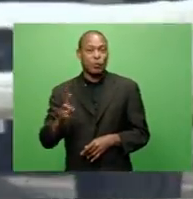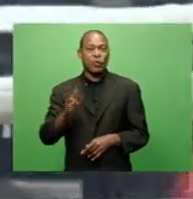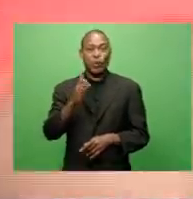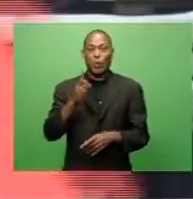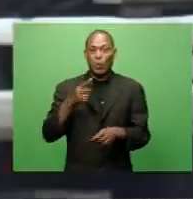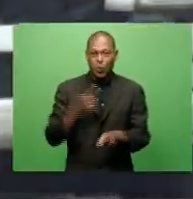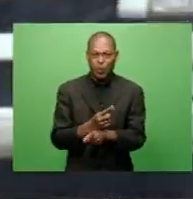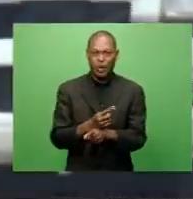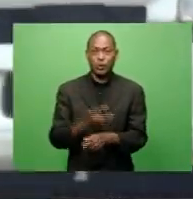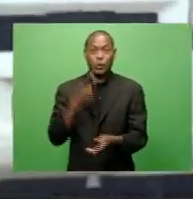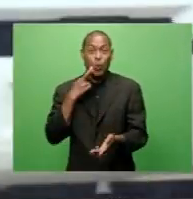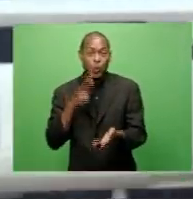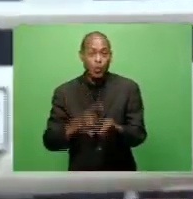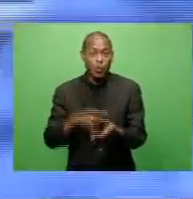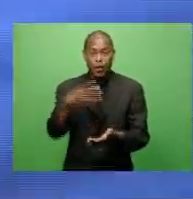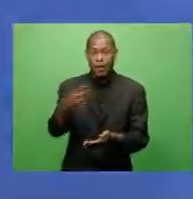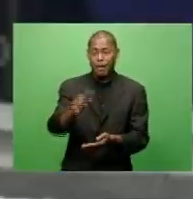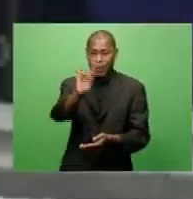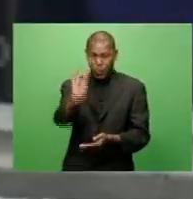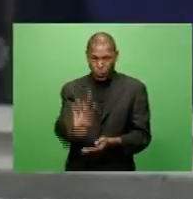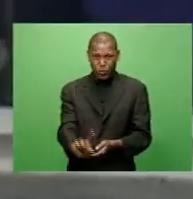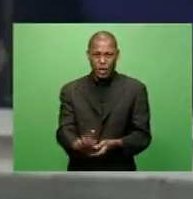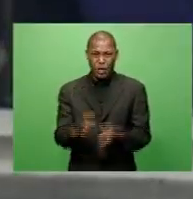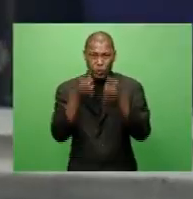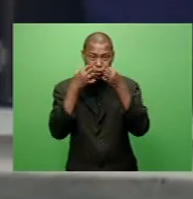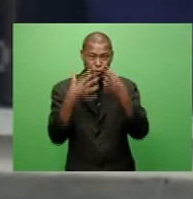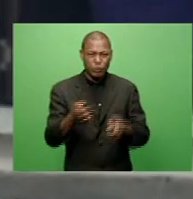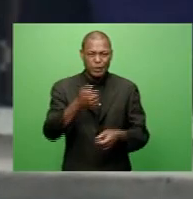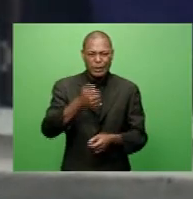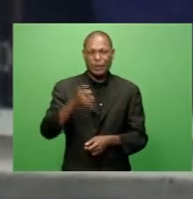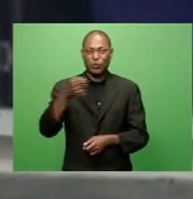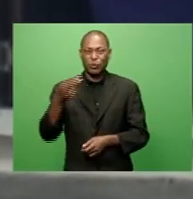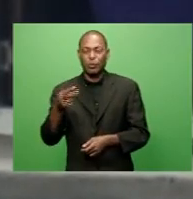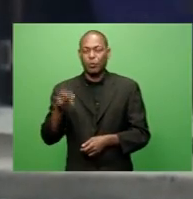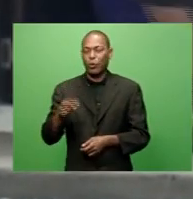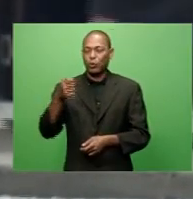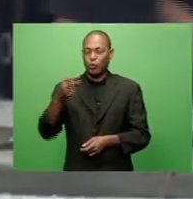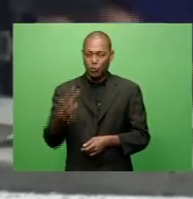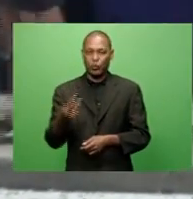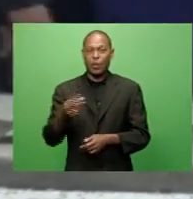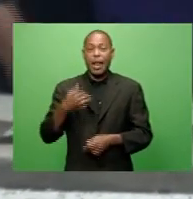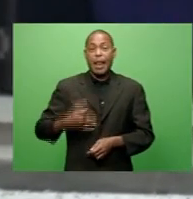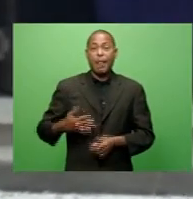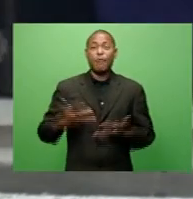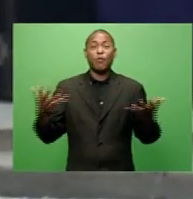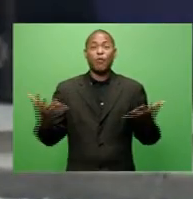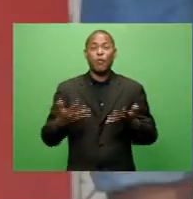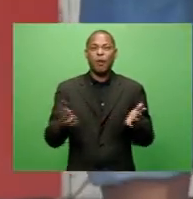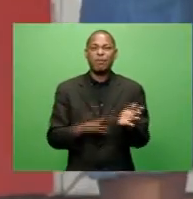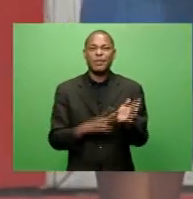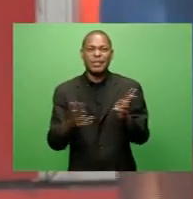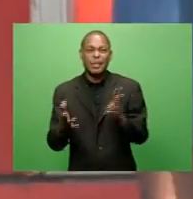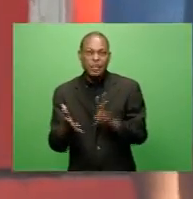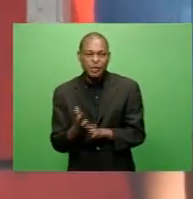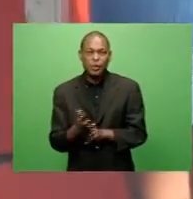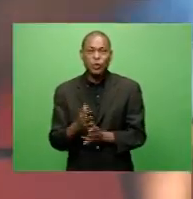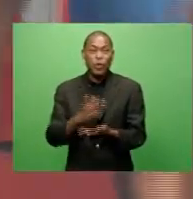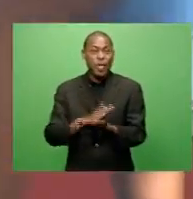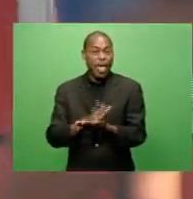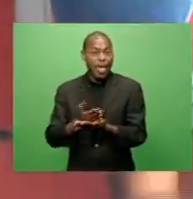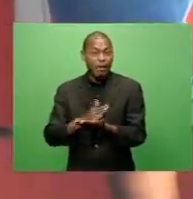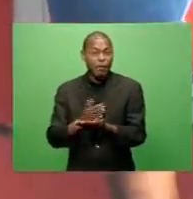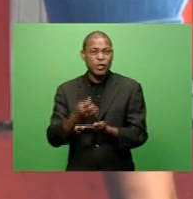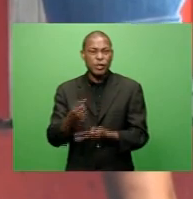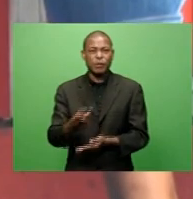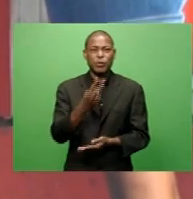released today reveals that about 62.2 percent of the poor reside in rural areas. The average annual household income was $26